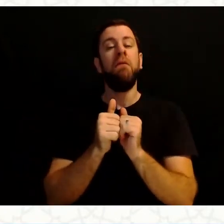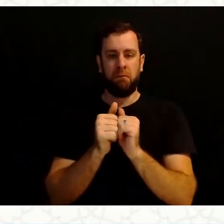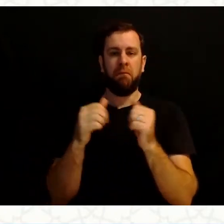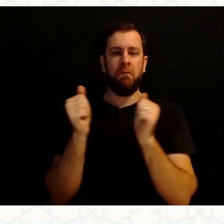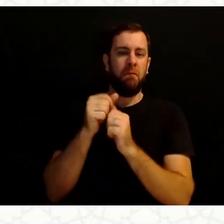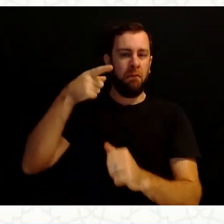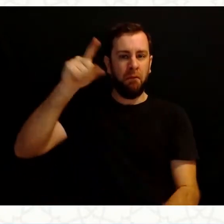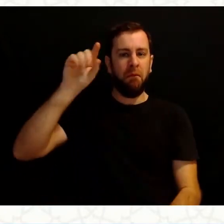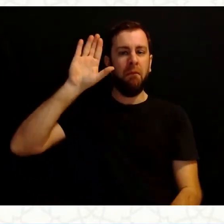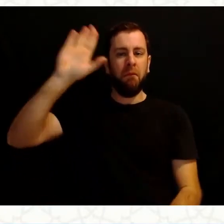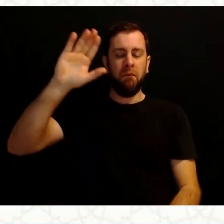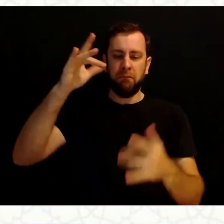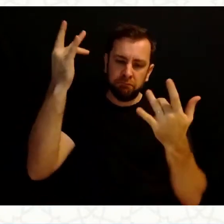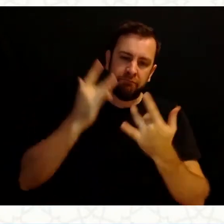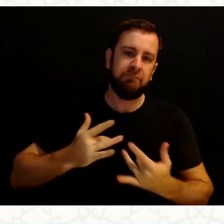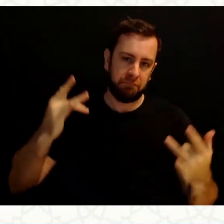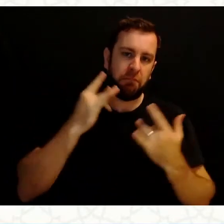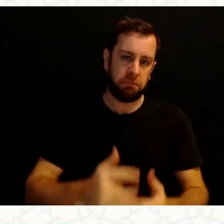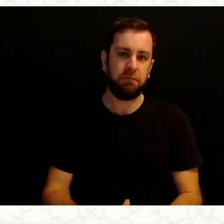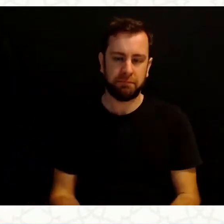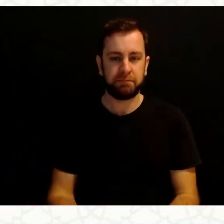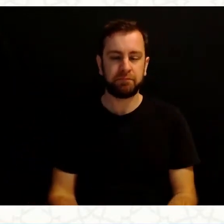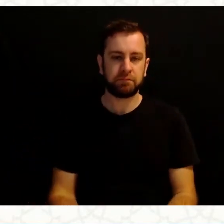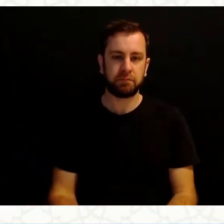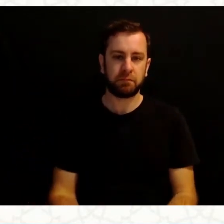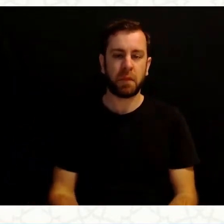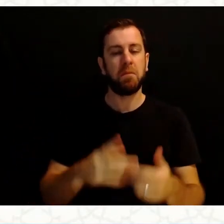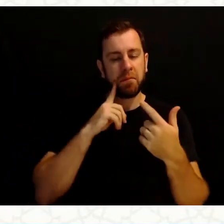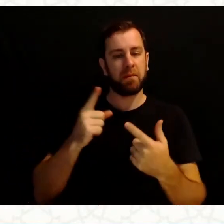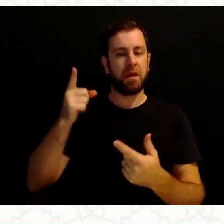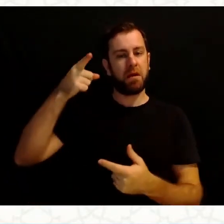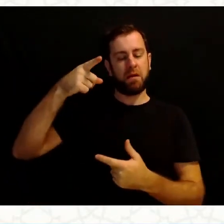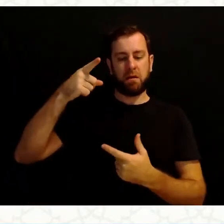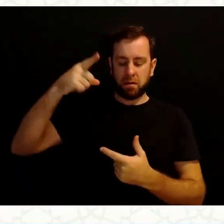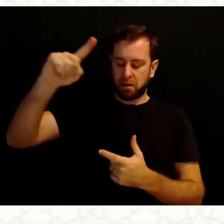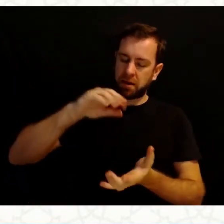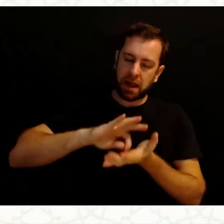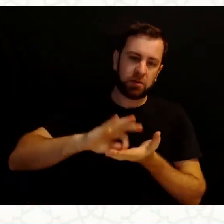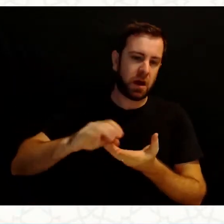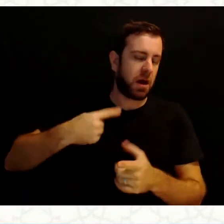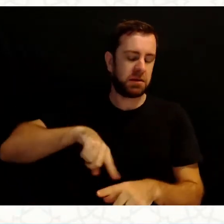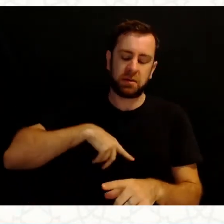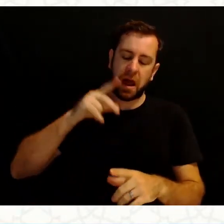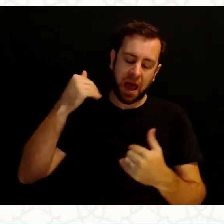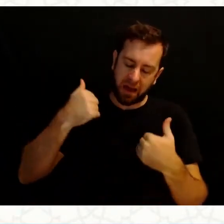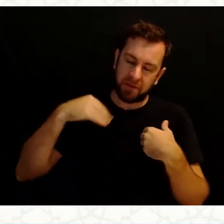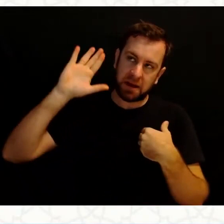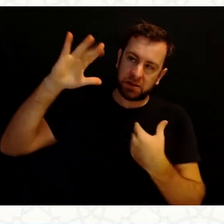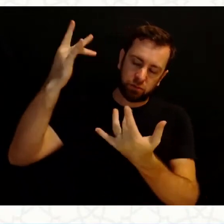subhanahu wa ta'ala's mercy. May Allah count all of us from amongst them. Allahumma ameen.